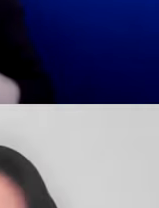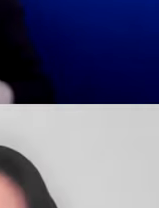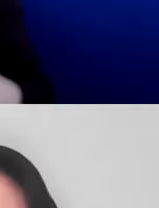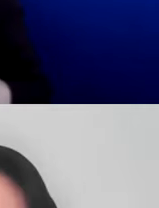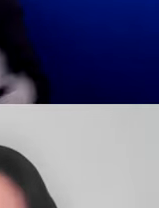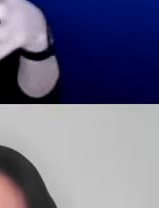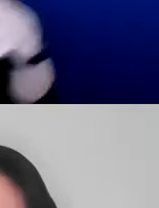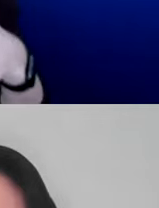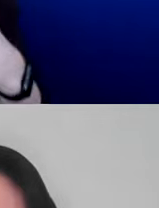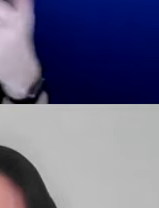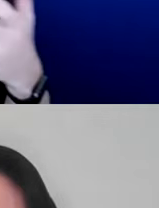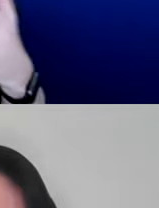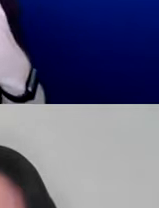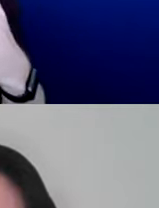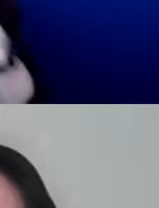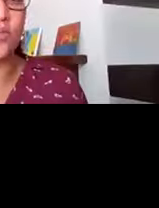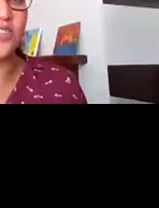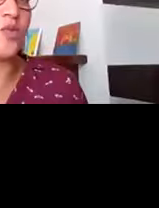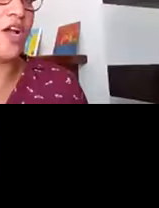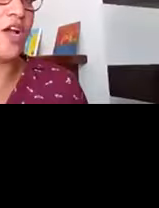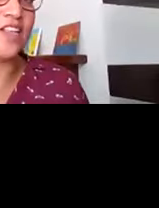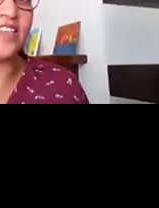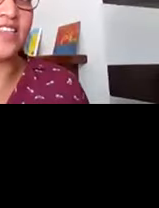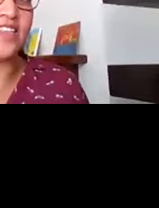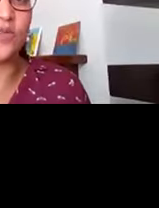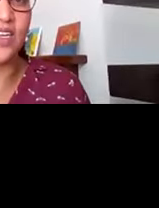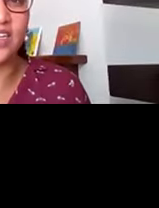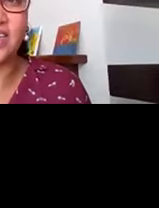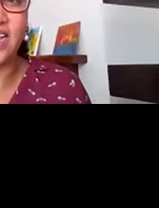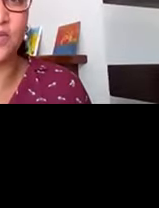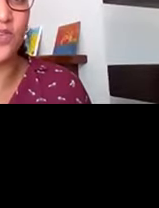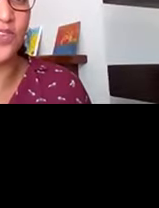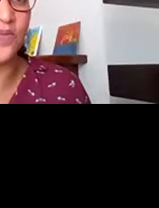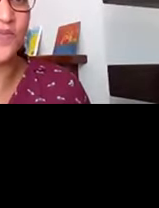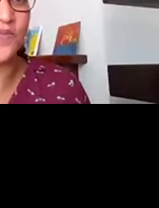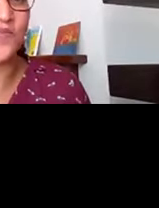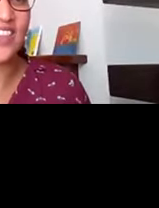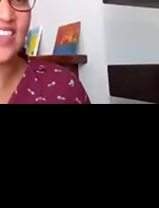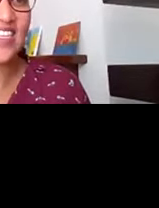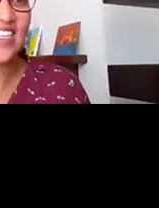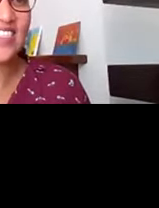talk, you know, countrywide. And if you have any comments to add on that, that would be really helpful.